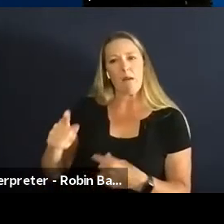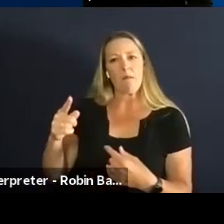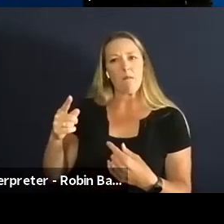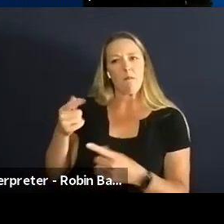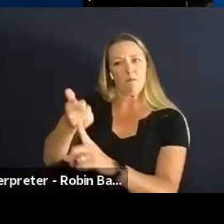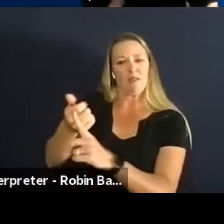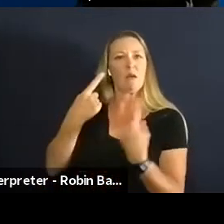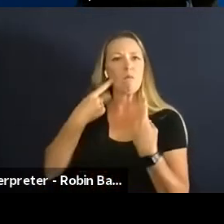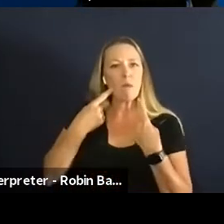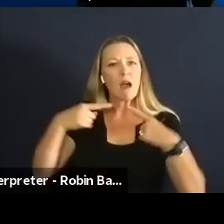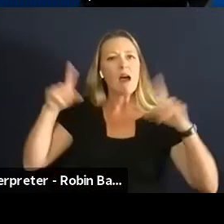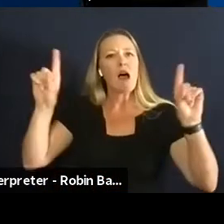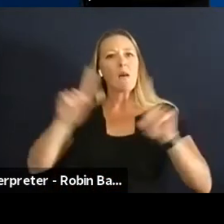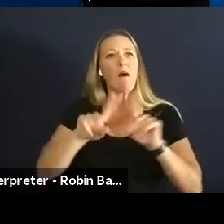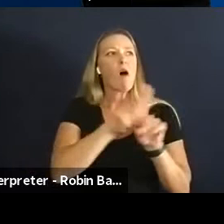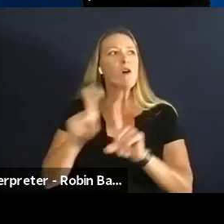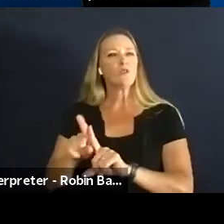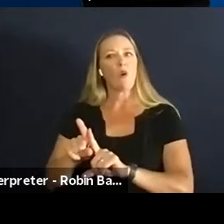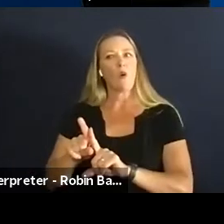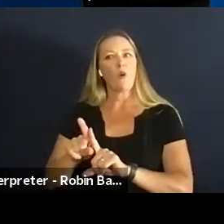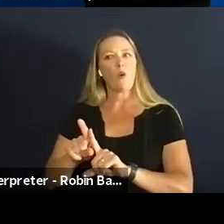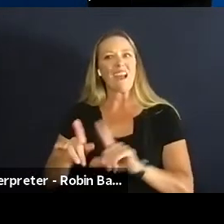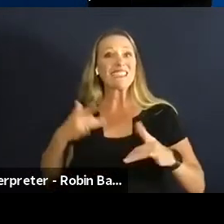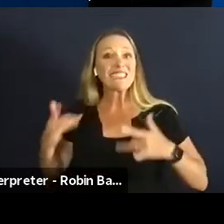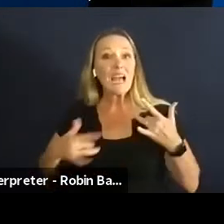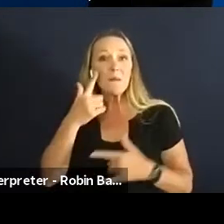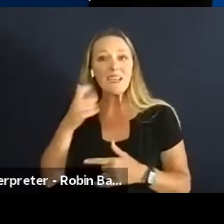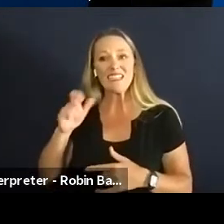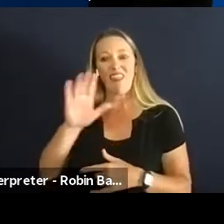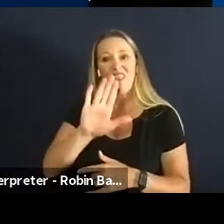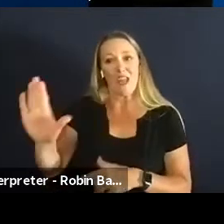really do something really really exciting for the community and for those that work with them.